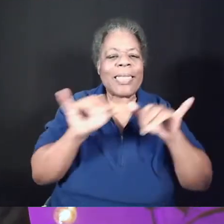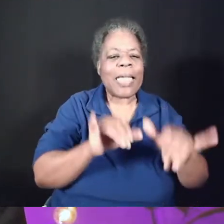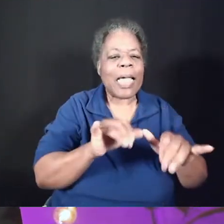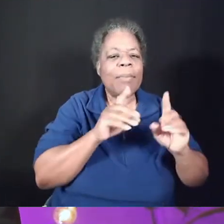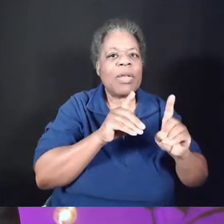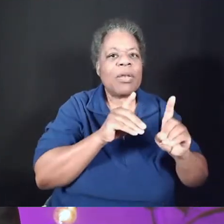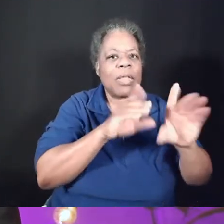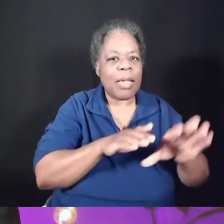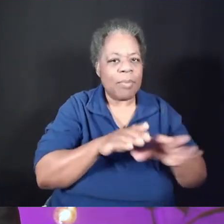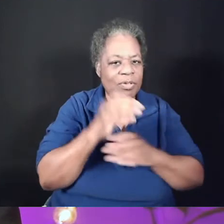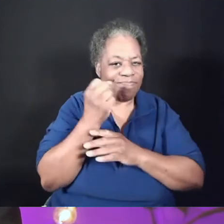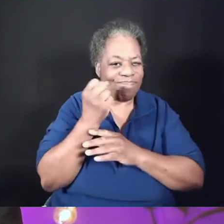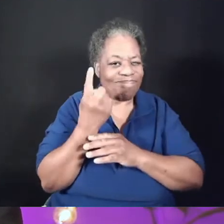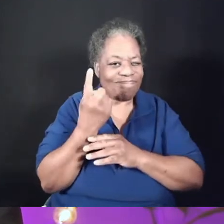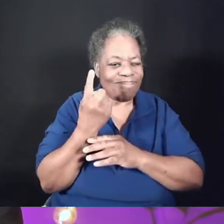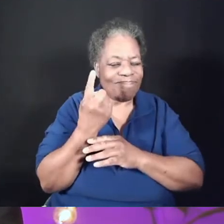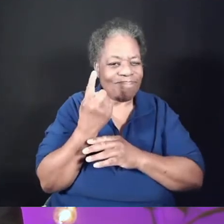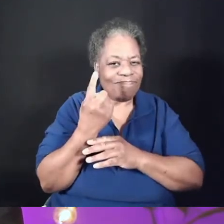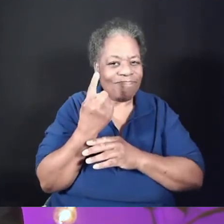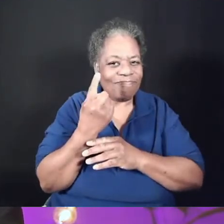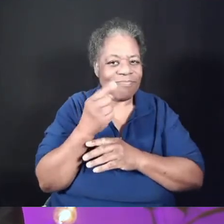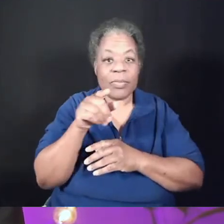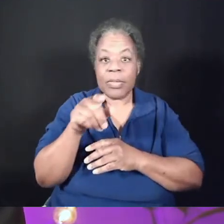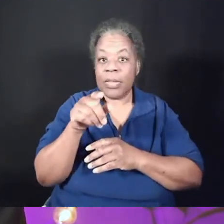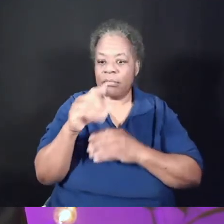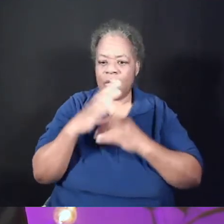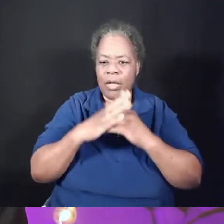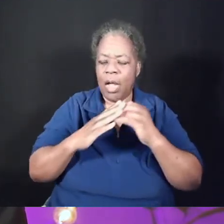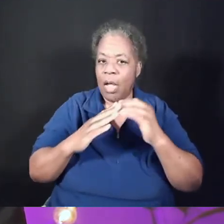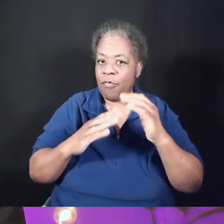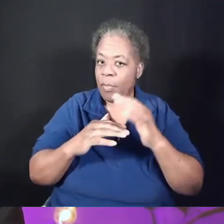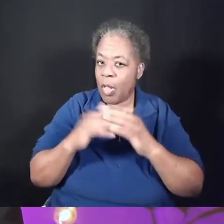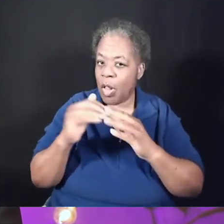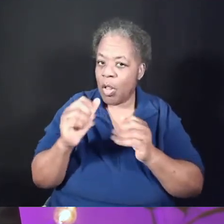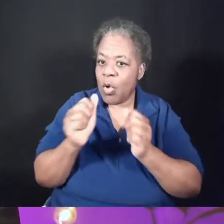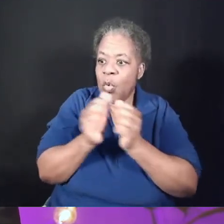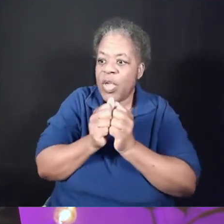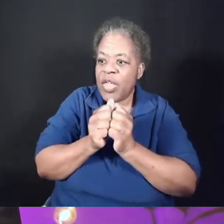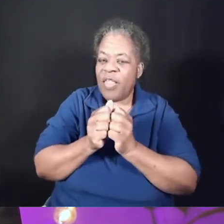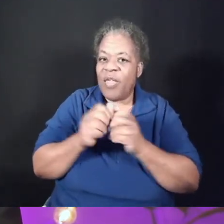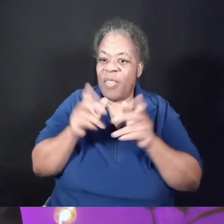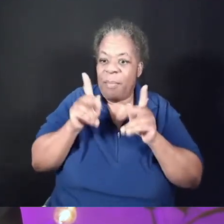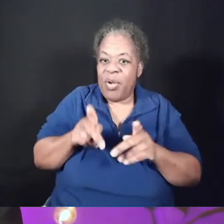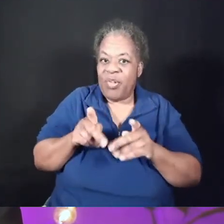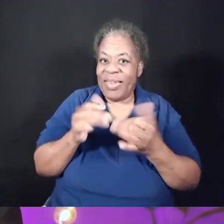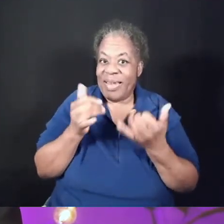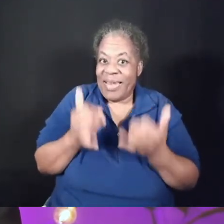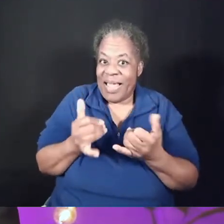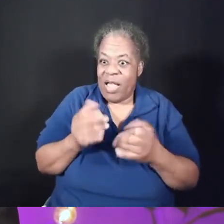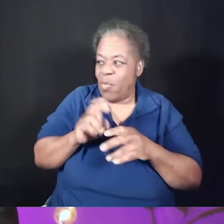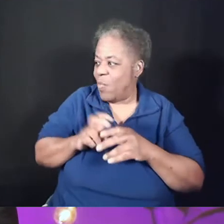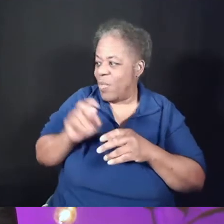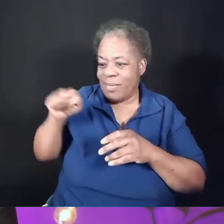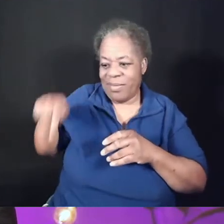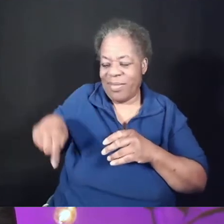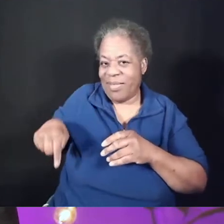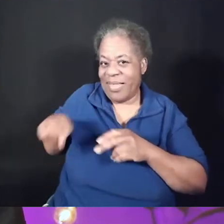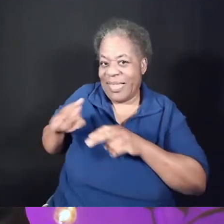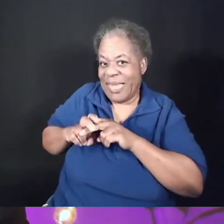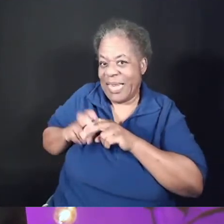me ask you this. How comfortable would you be with the person right next to you touching your feet right now?